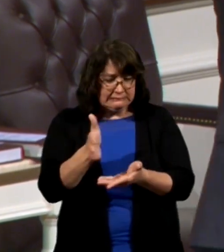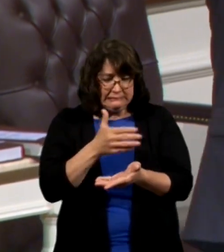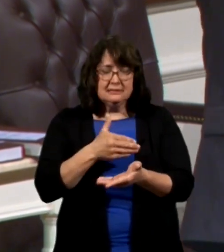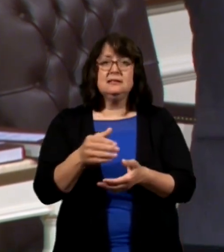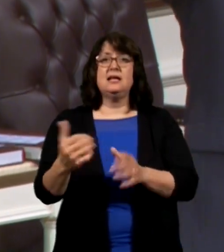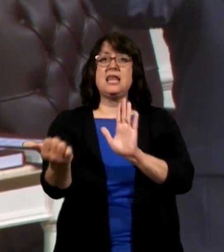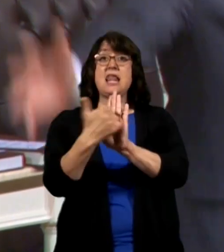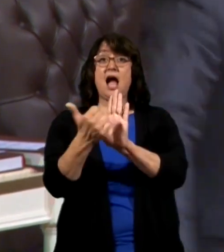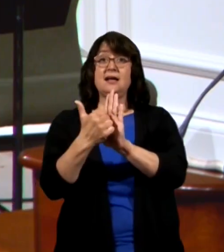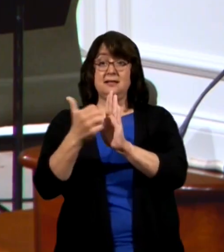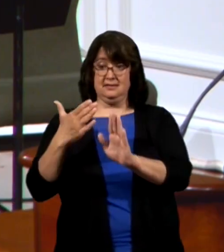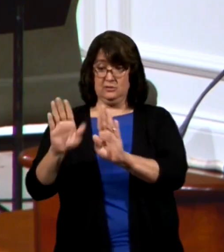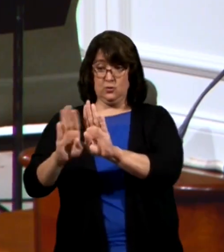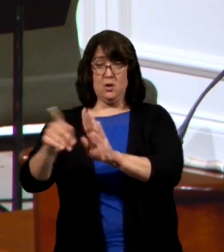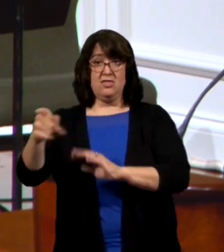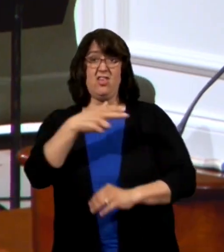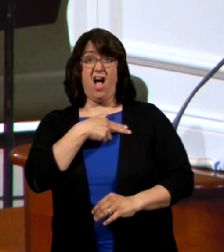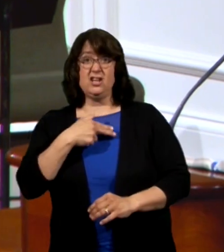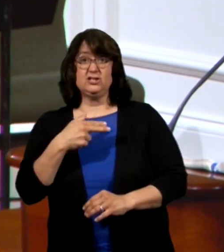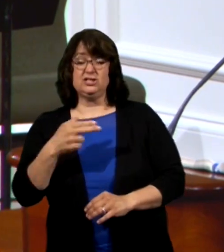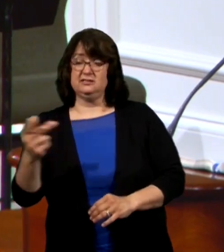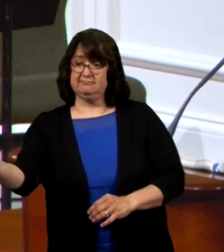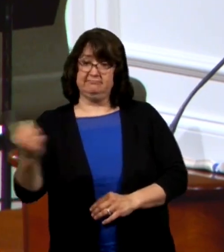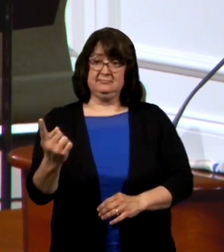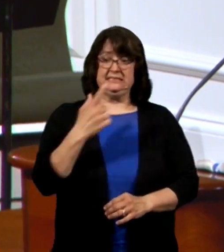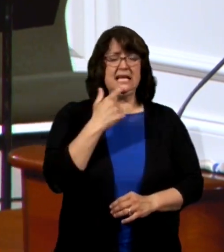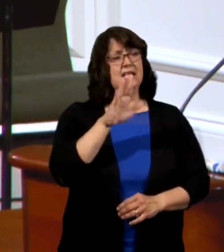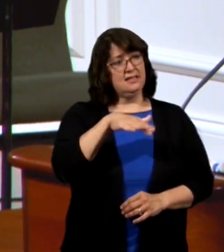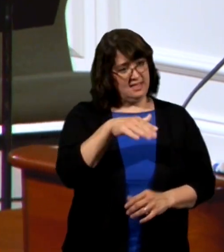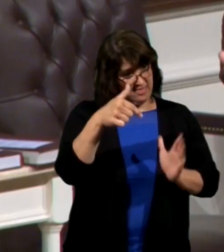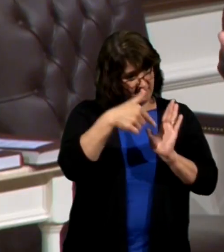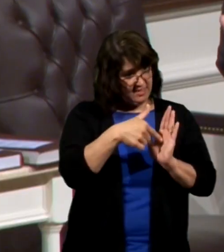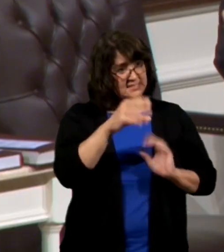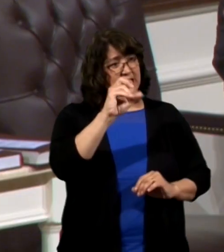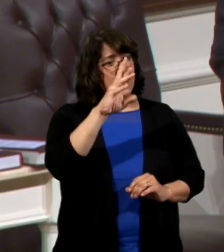knock on the door it's our head usher pastor this is Carol